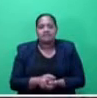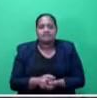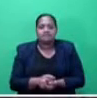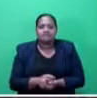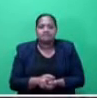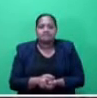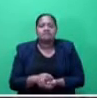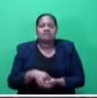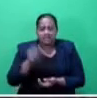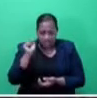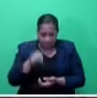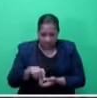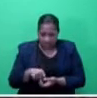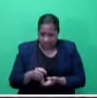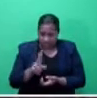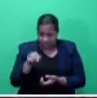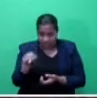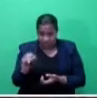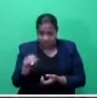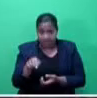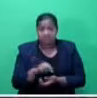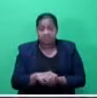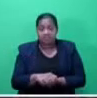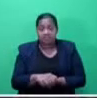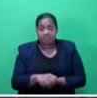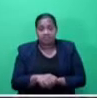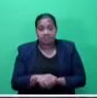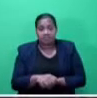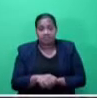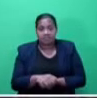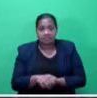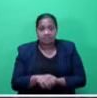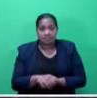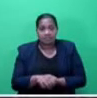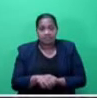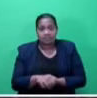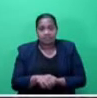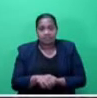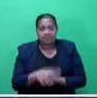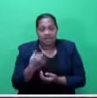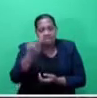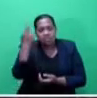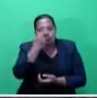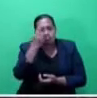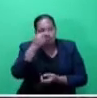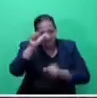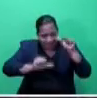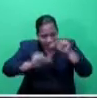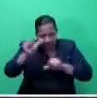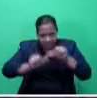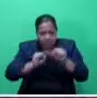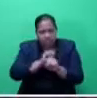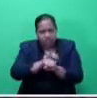And of course, fundamental to that Honourable Speaker, sir, is the risk assessment of the threats